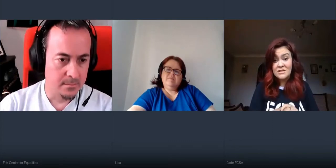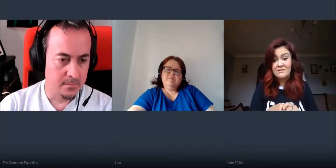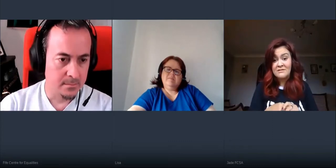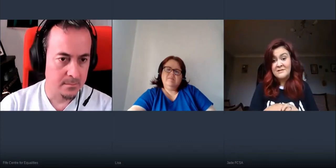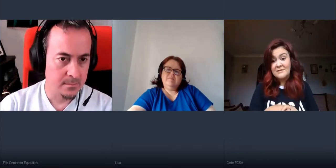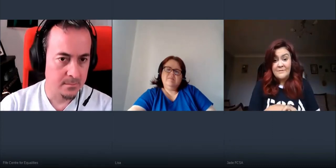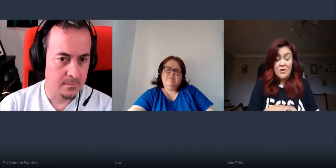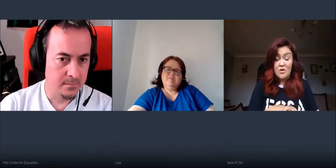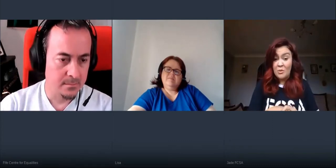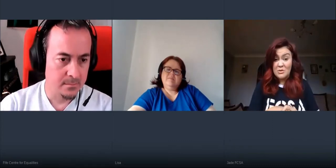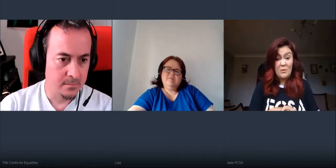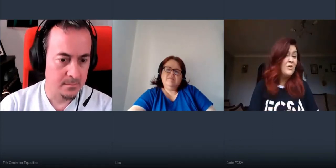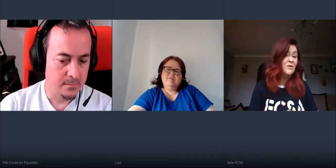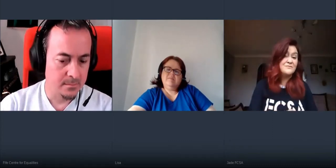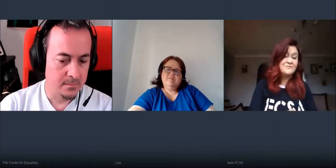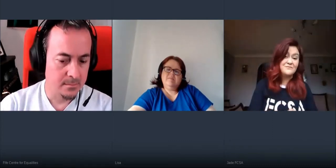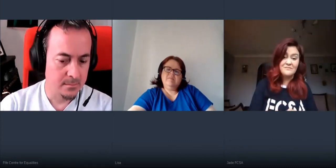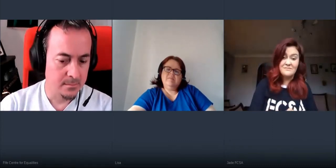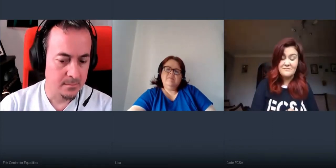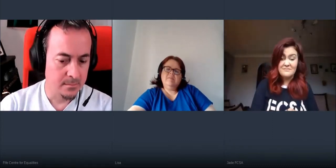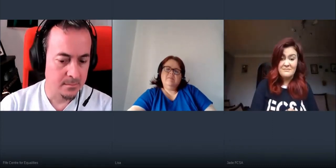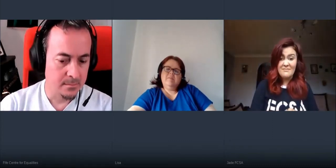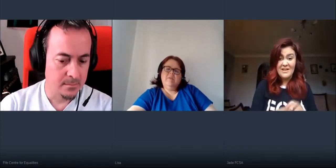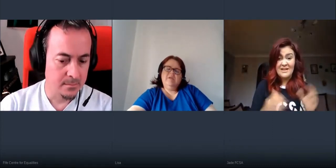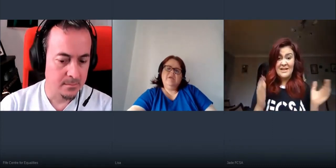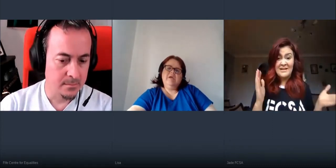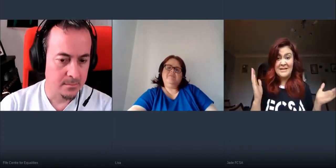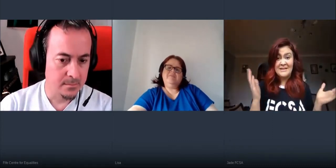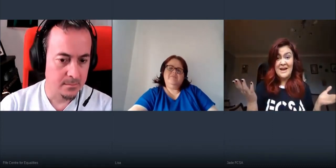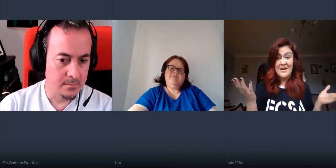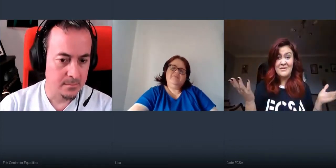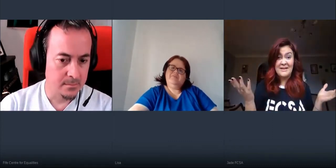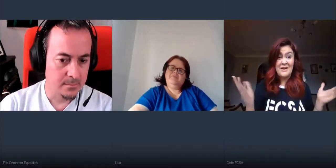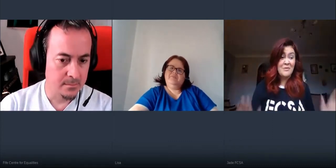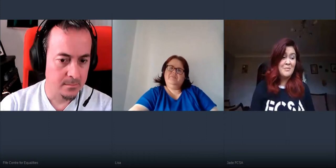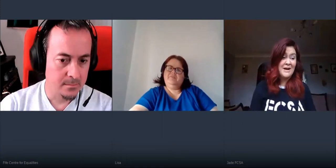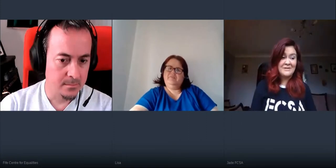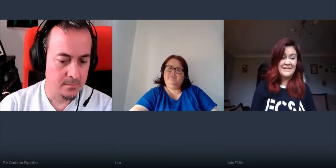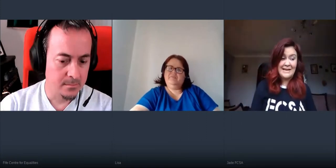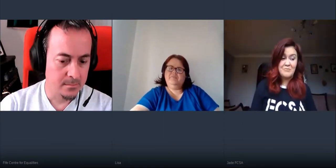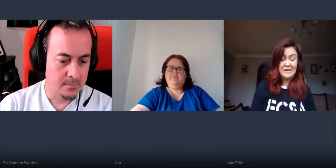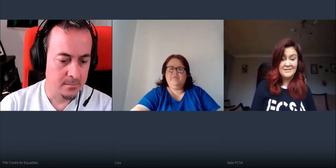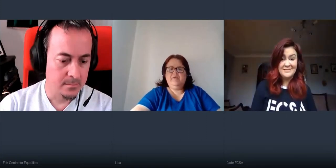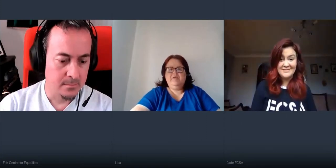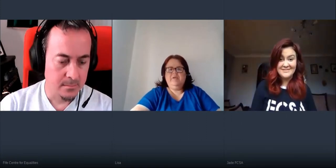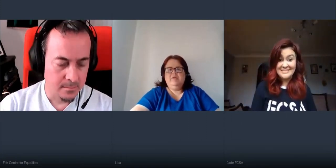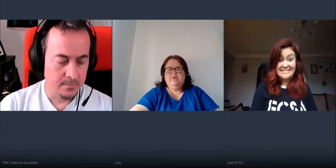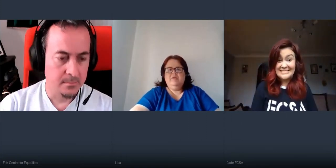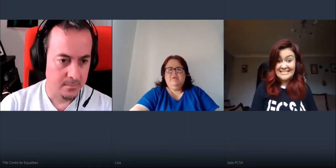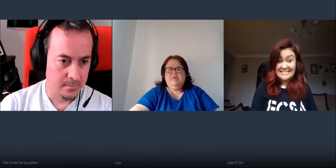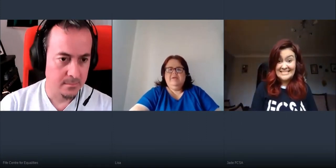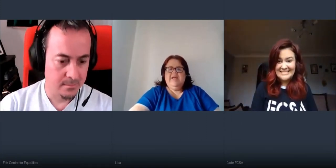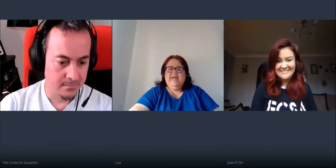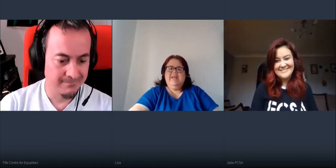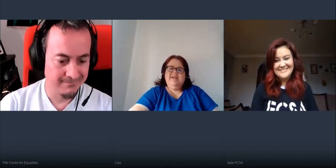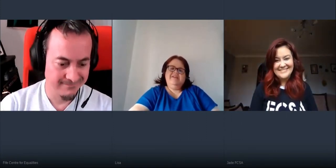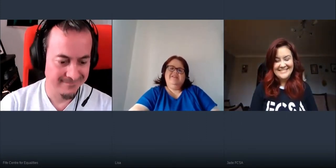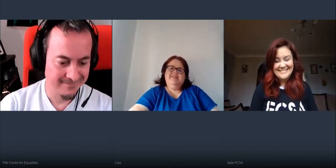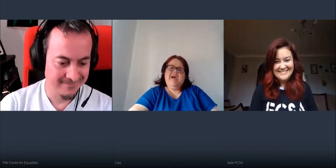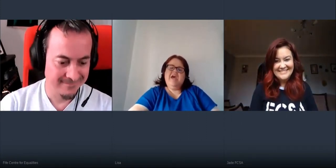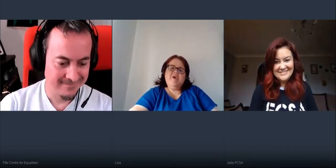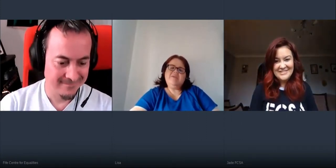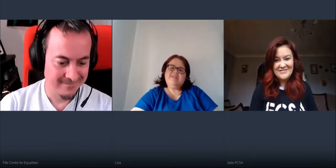and knew what was going on and now now we're back on campus yeah